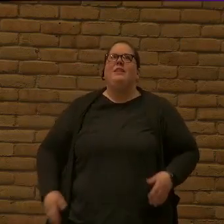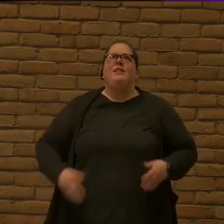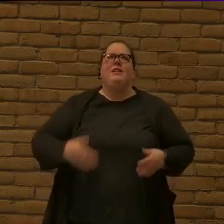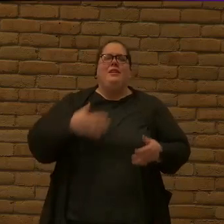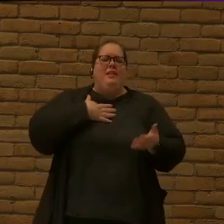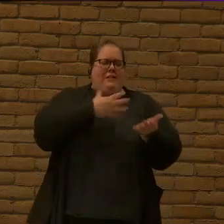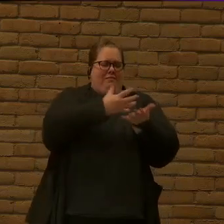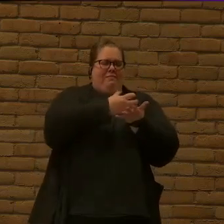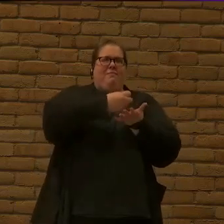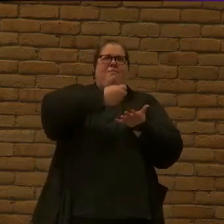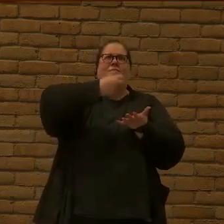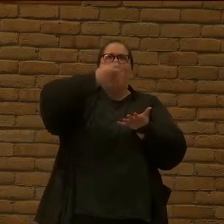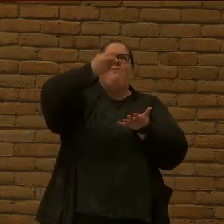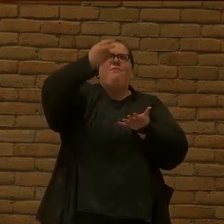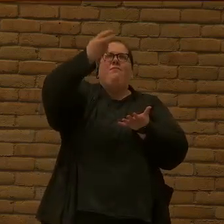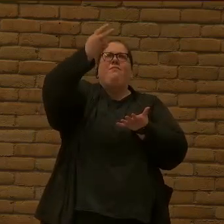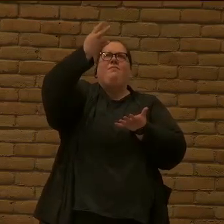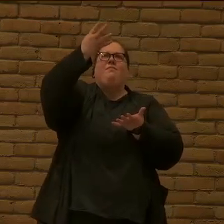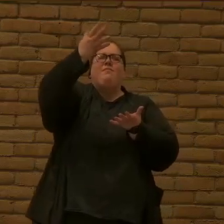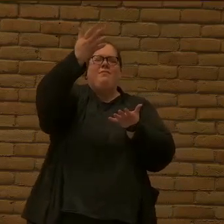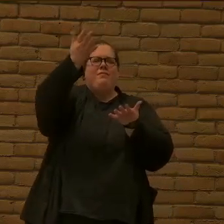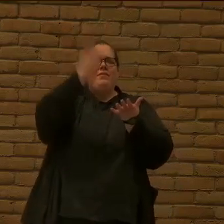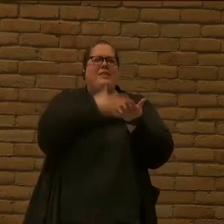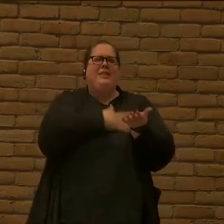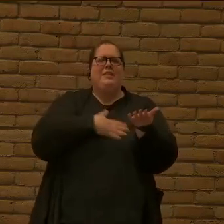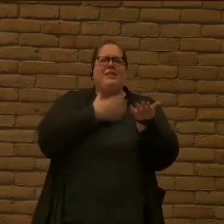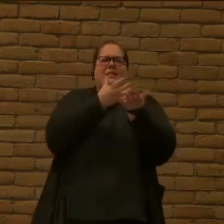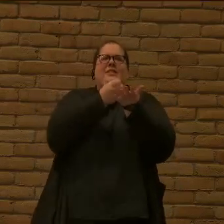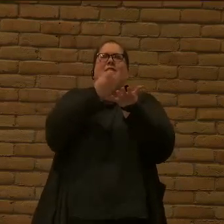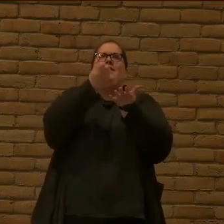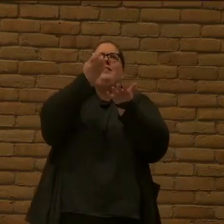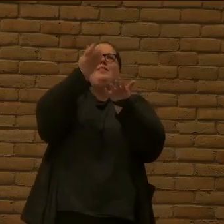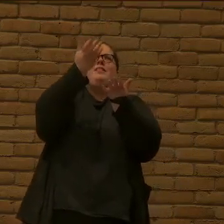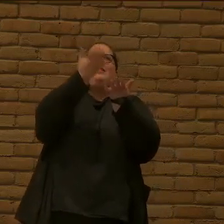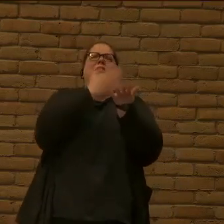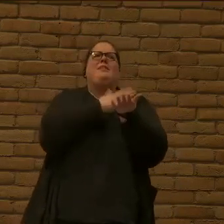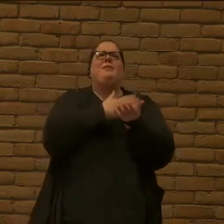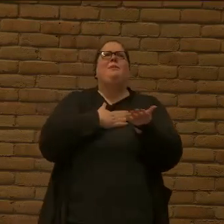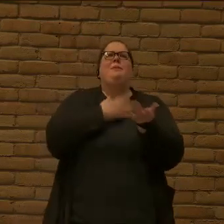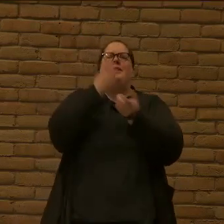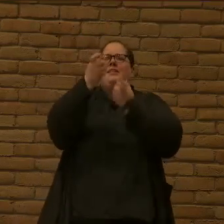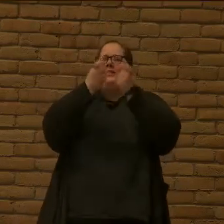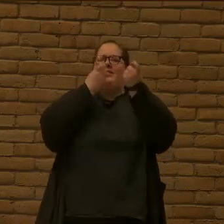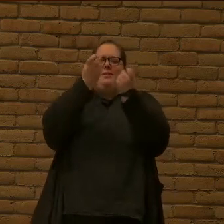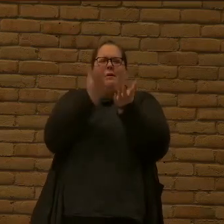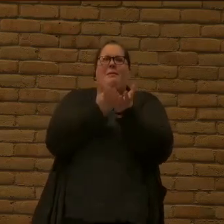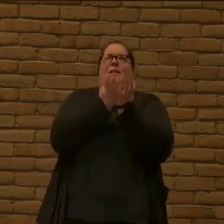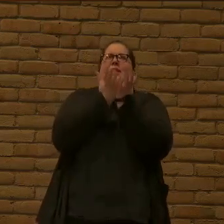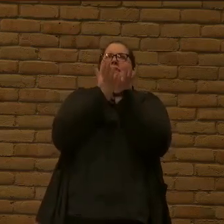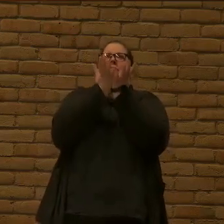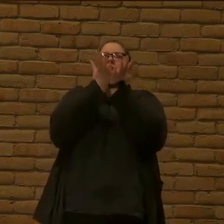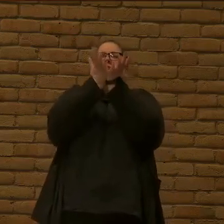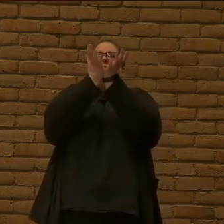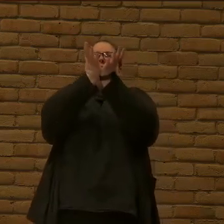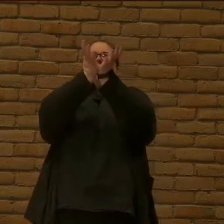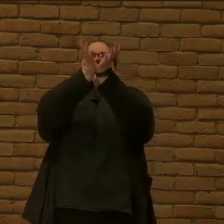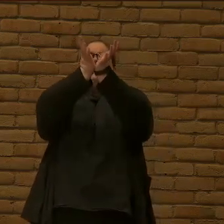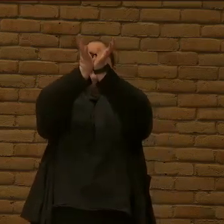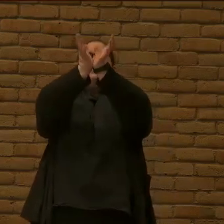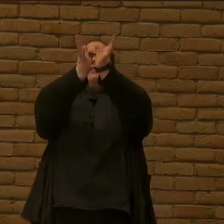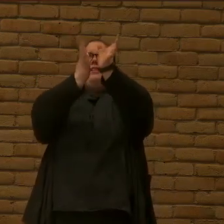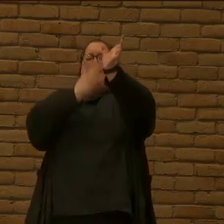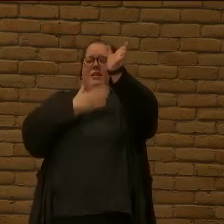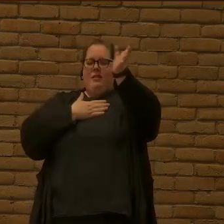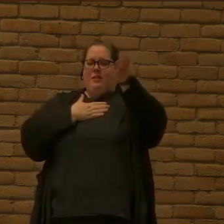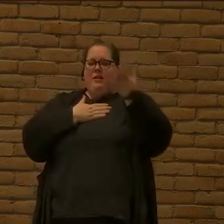this out of my hands Take this out of my hands Take this out of my